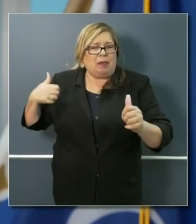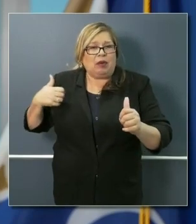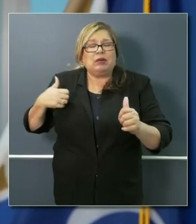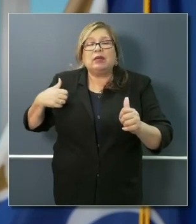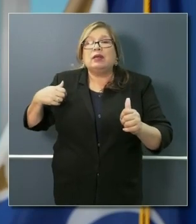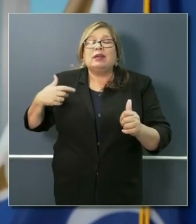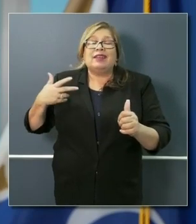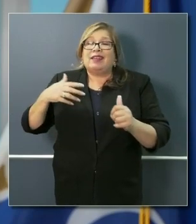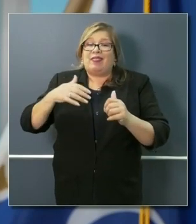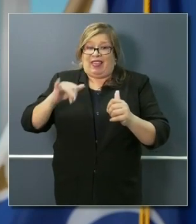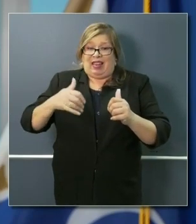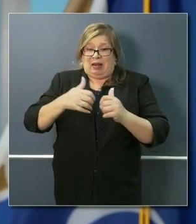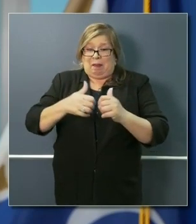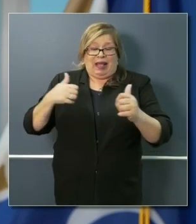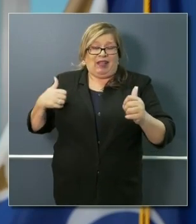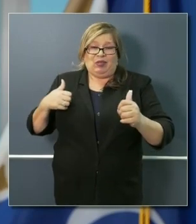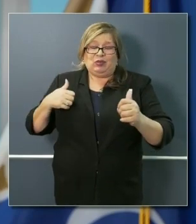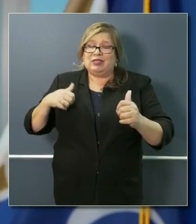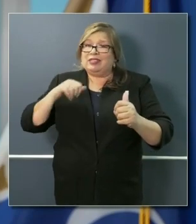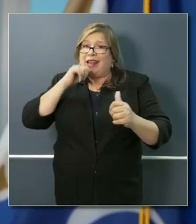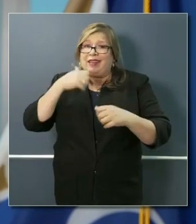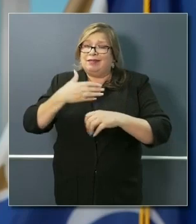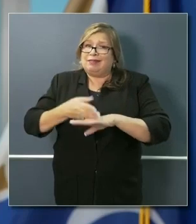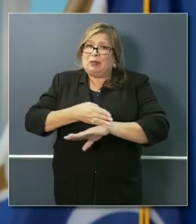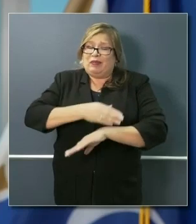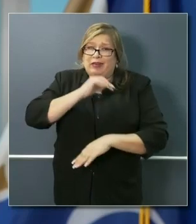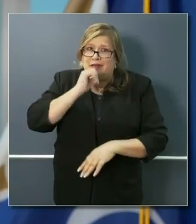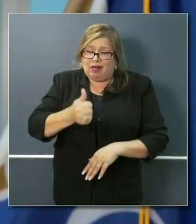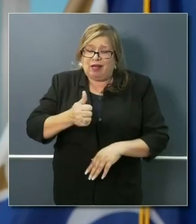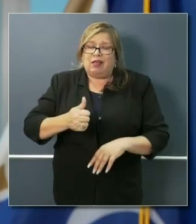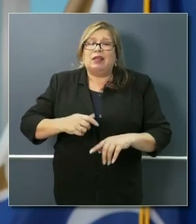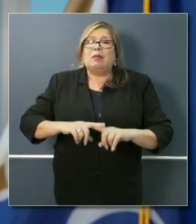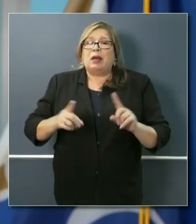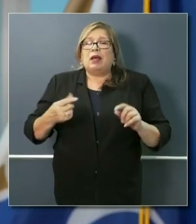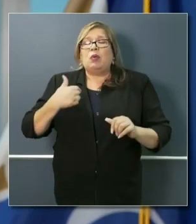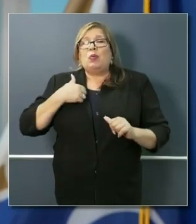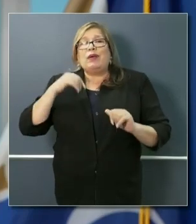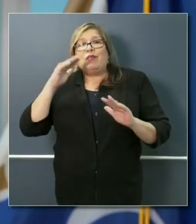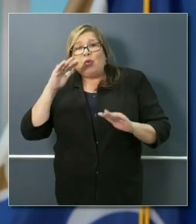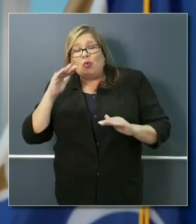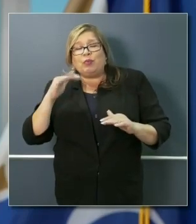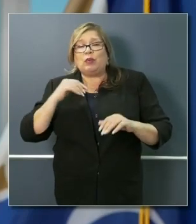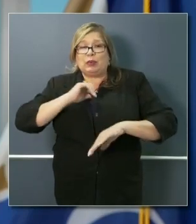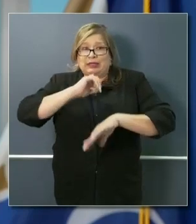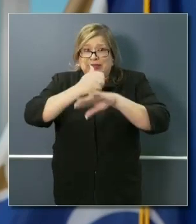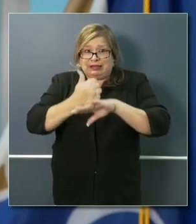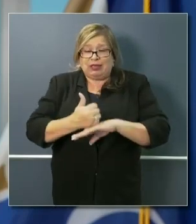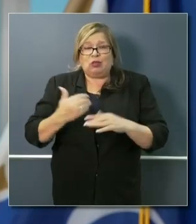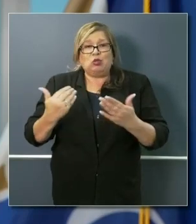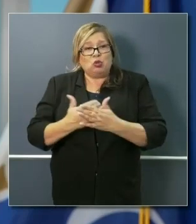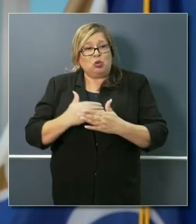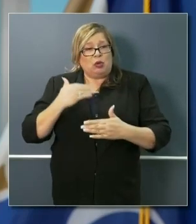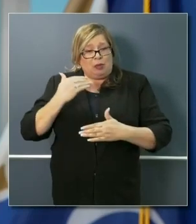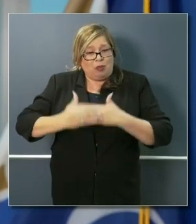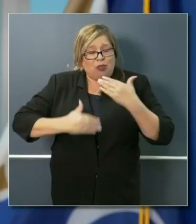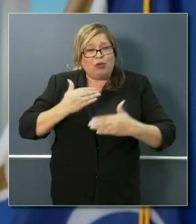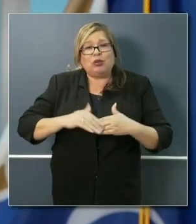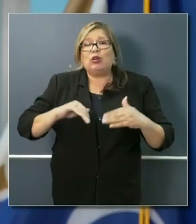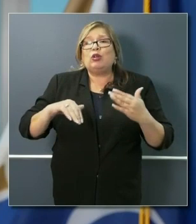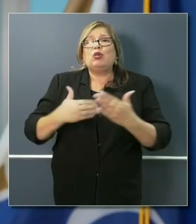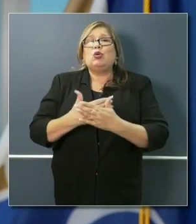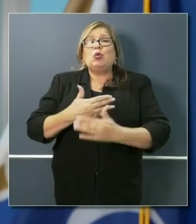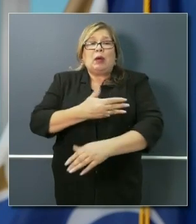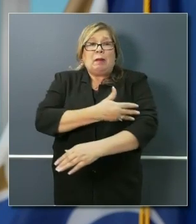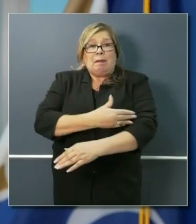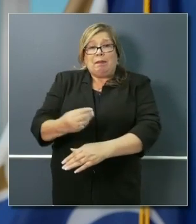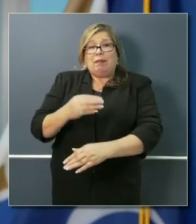necessarily getting better in real time, but we're hopeful as these protocols and procedures and the new serology tests, those